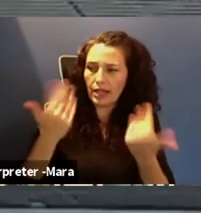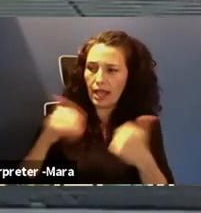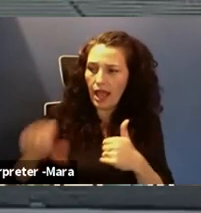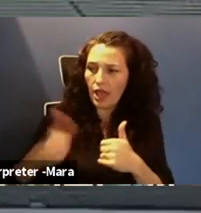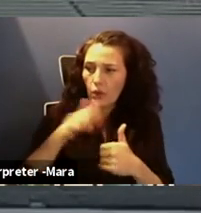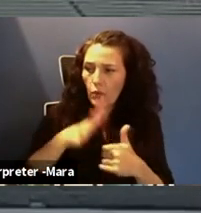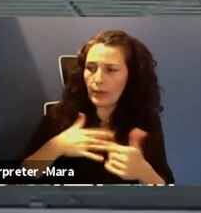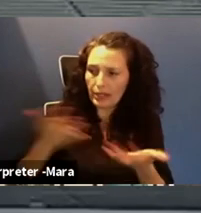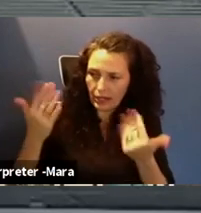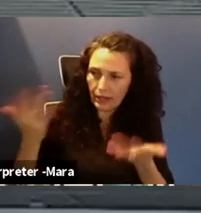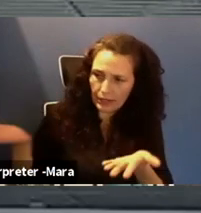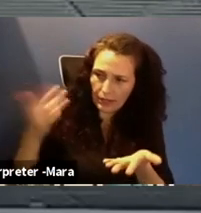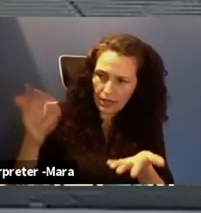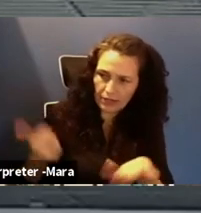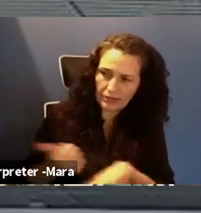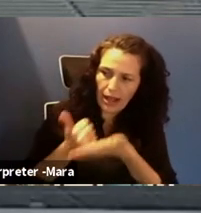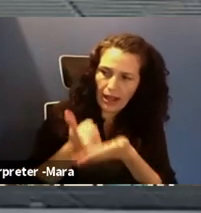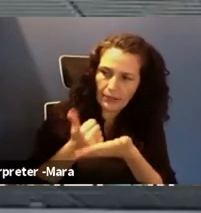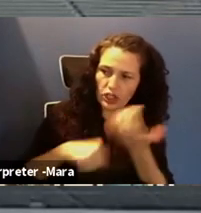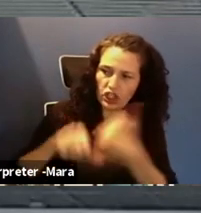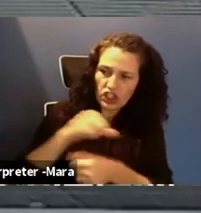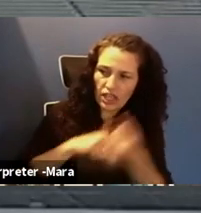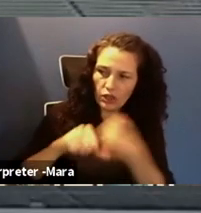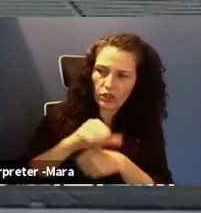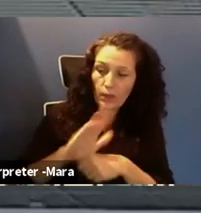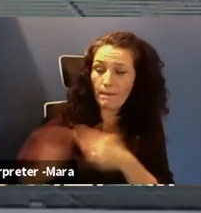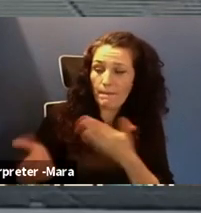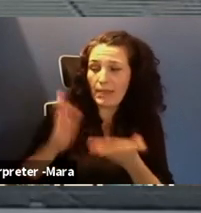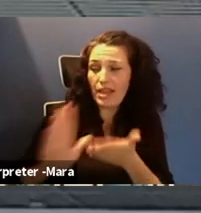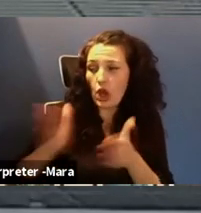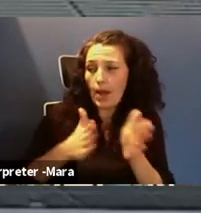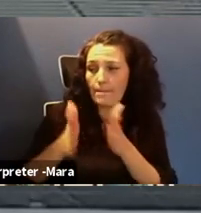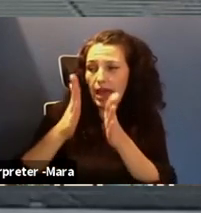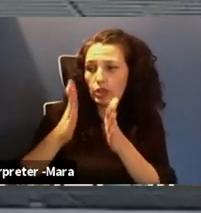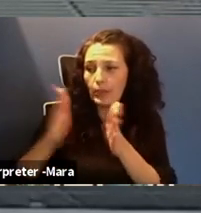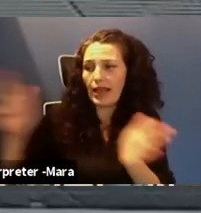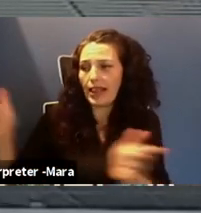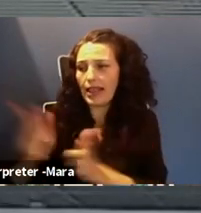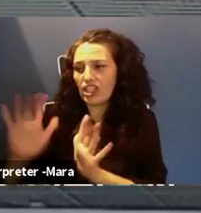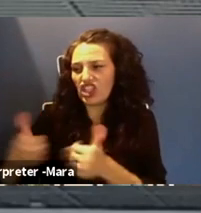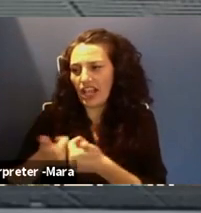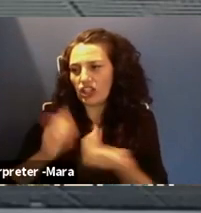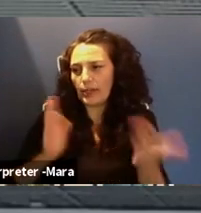pull them along with me and make their path a little less challenging than mine has been at times.